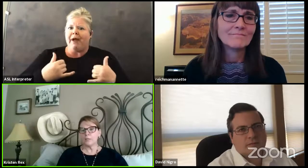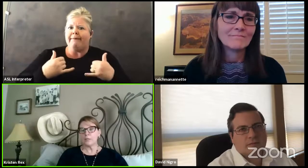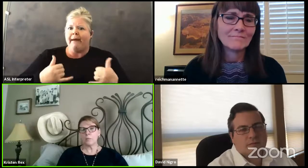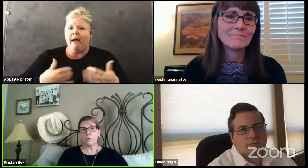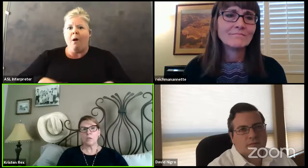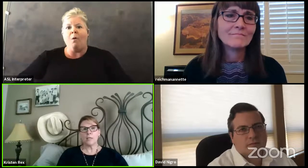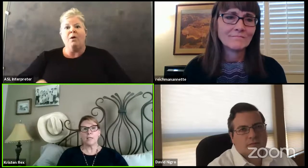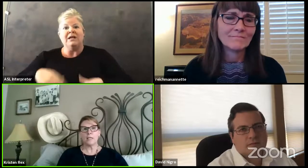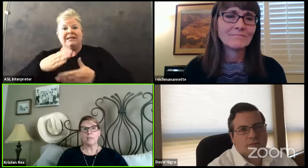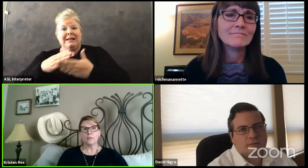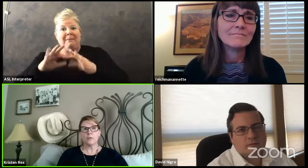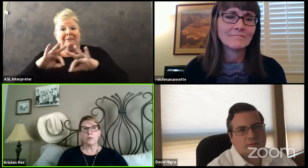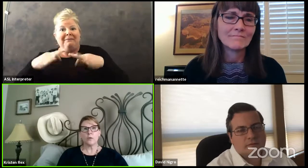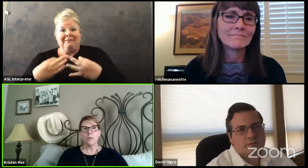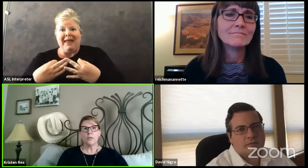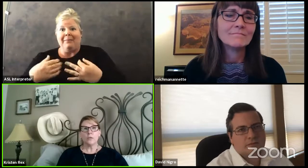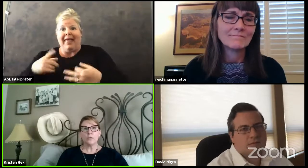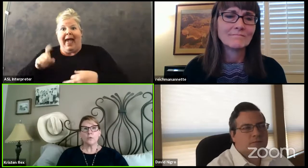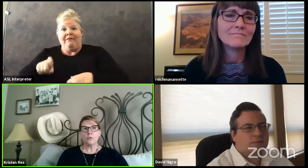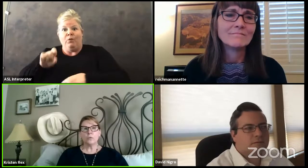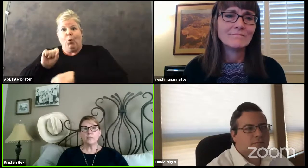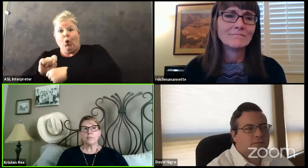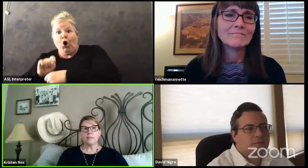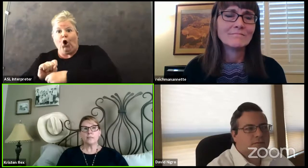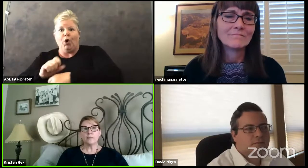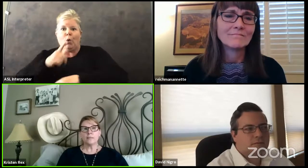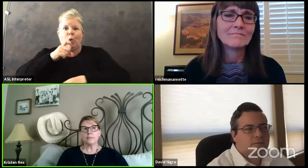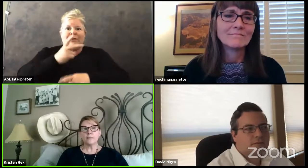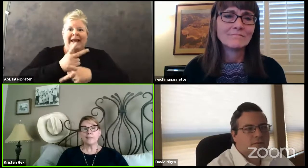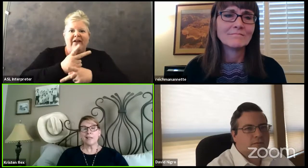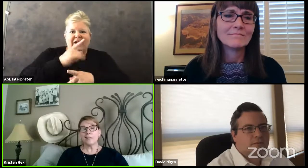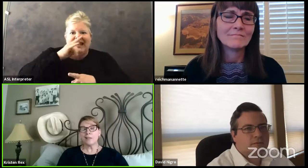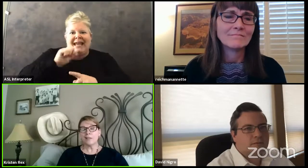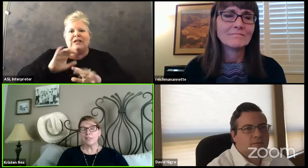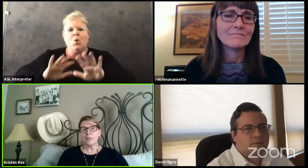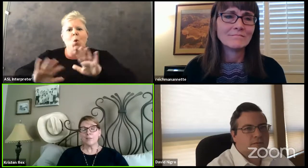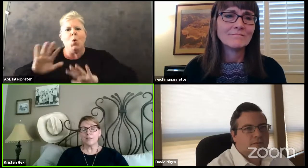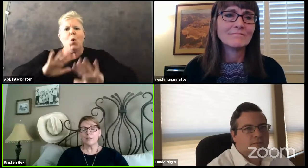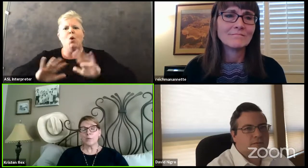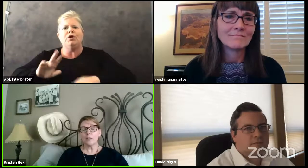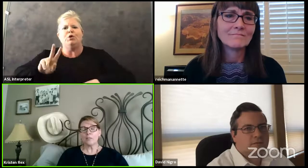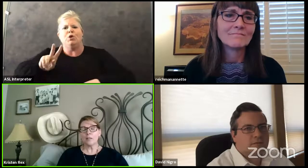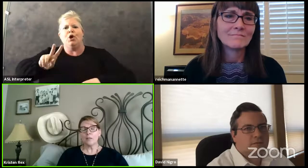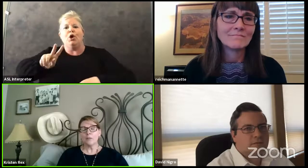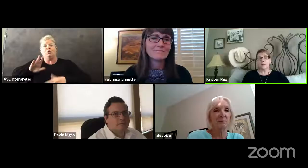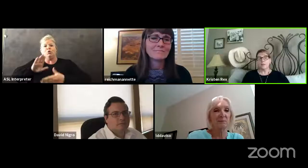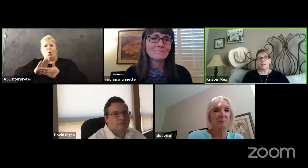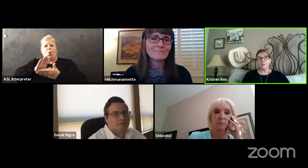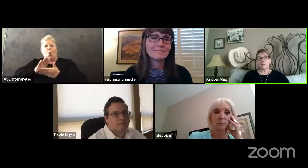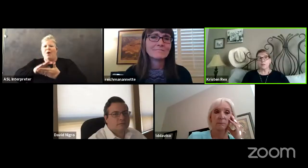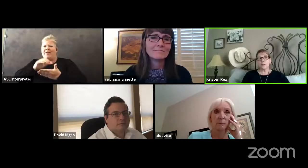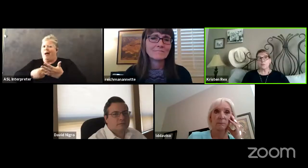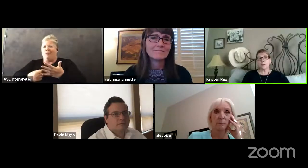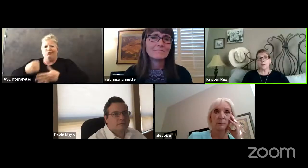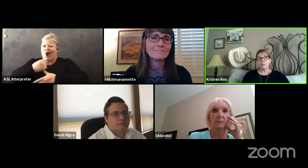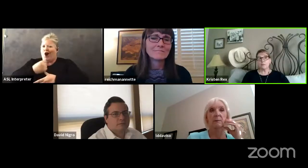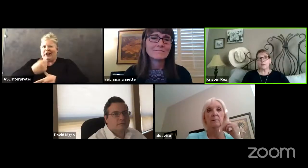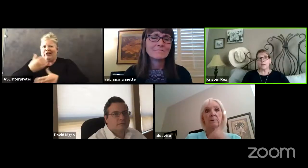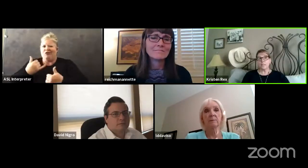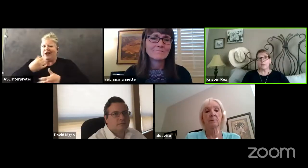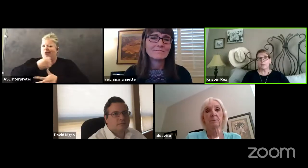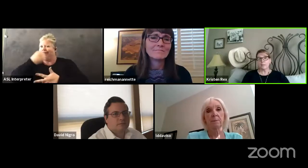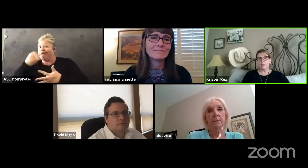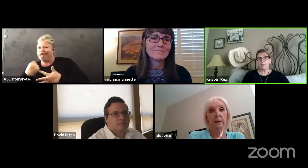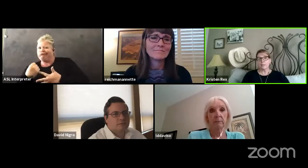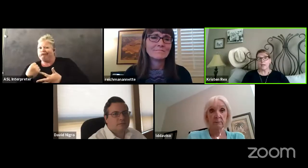babysitters and working. And so school is, um, a secondary to them at this point in time. And so that's why we